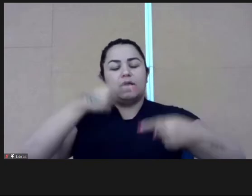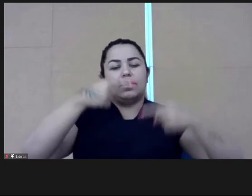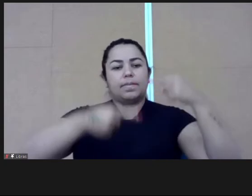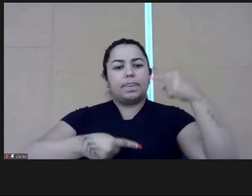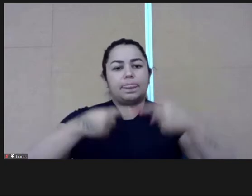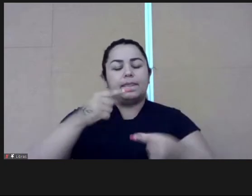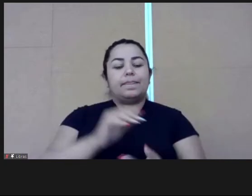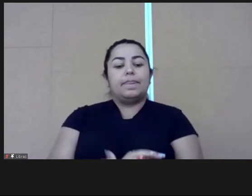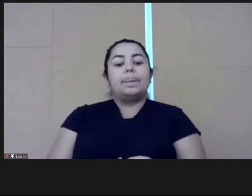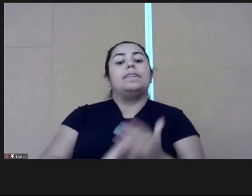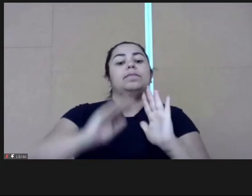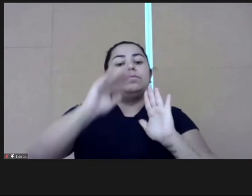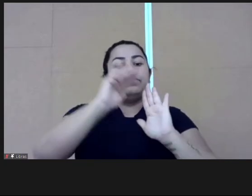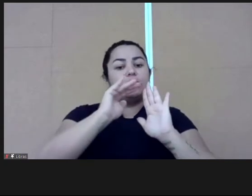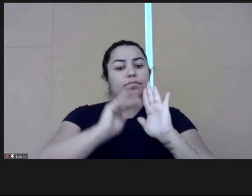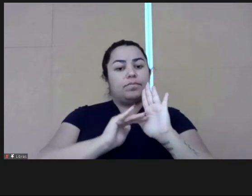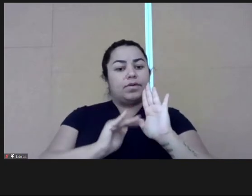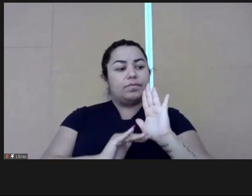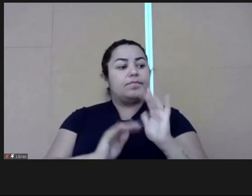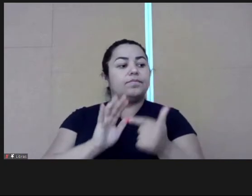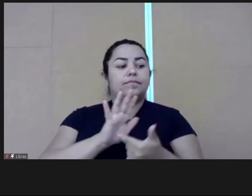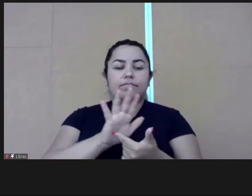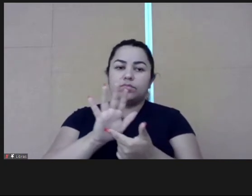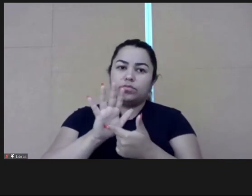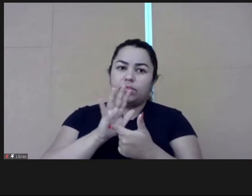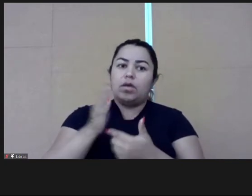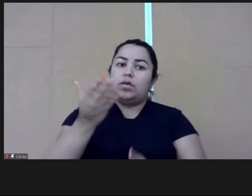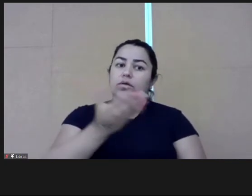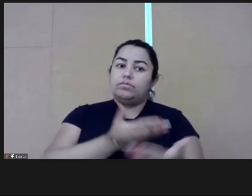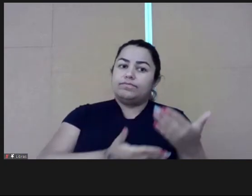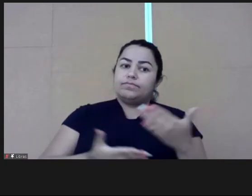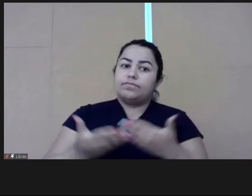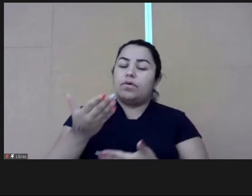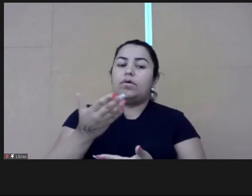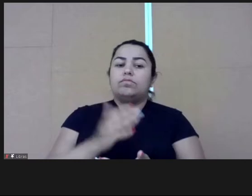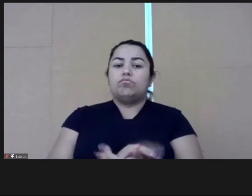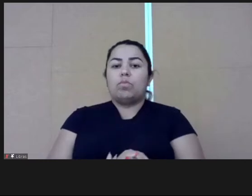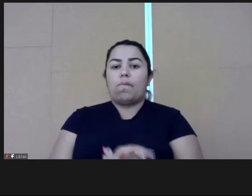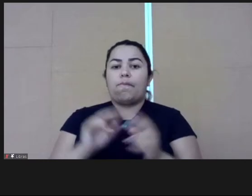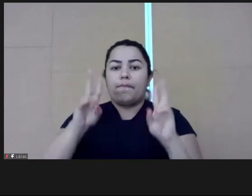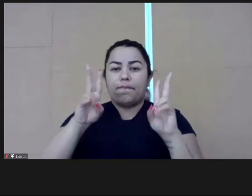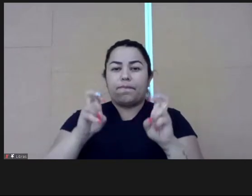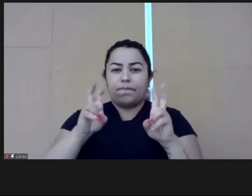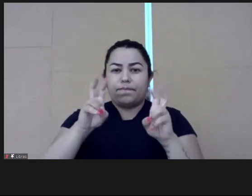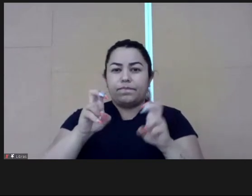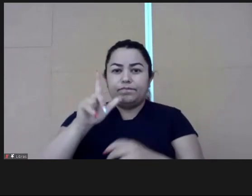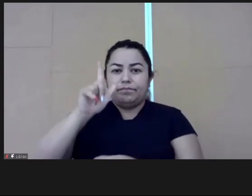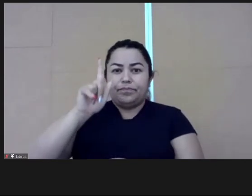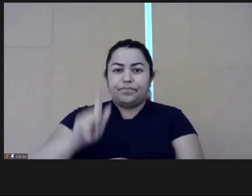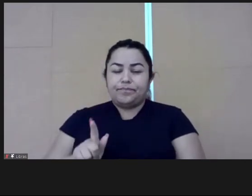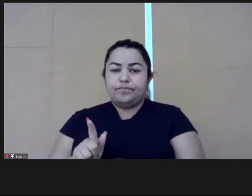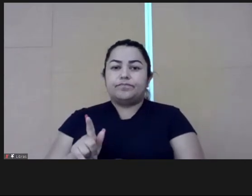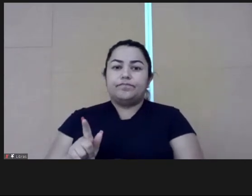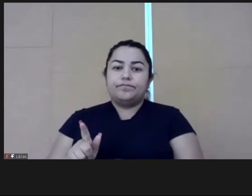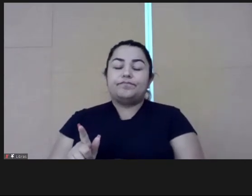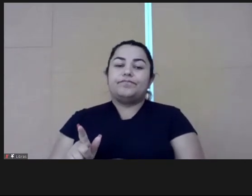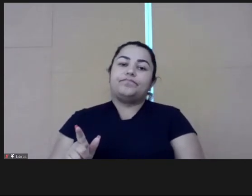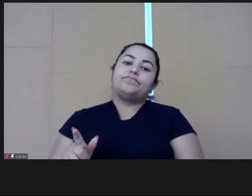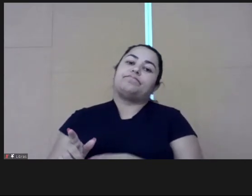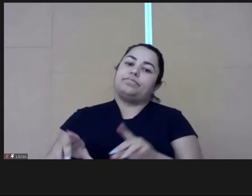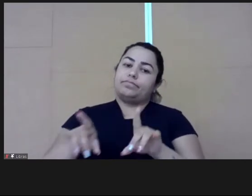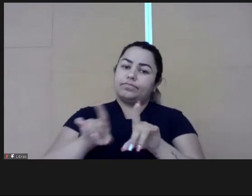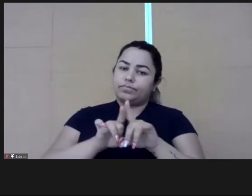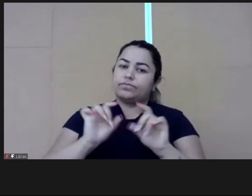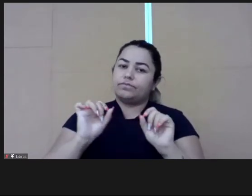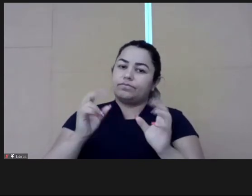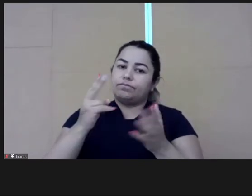organized civil society in this discussion. To put in vogue the people, the